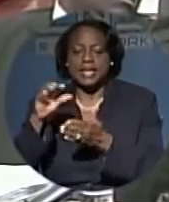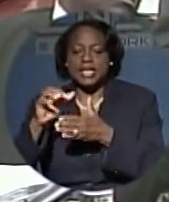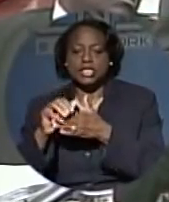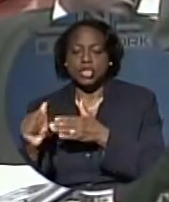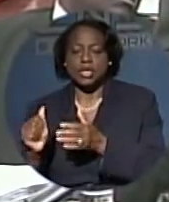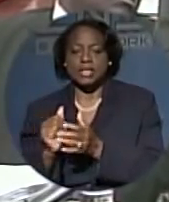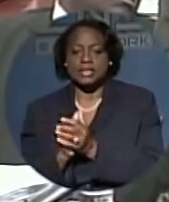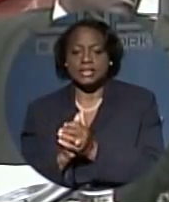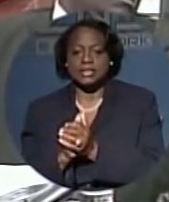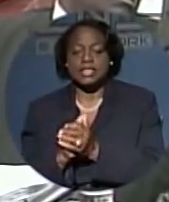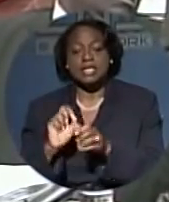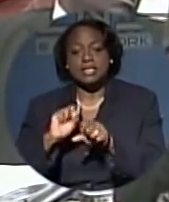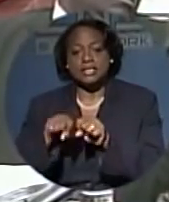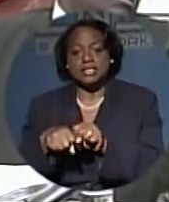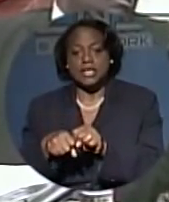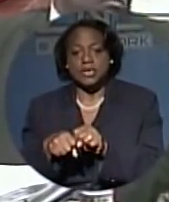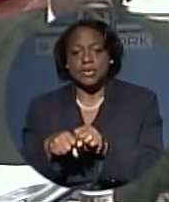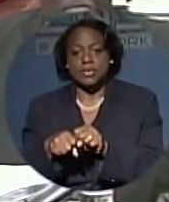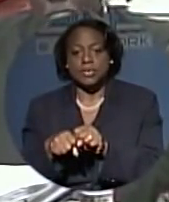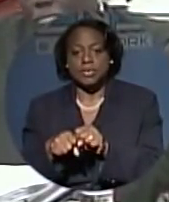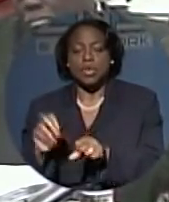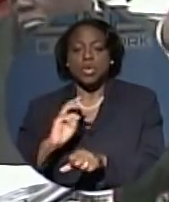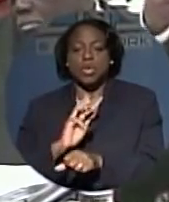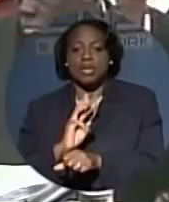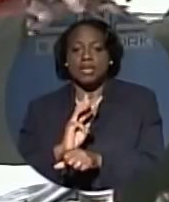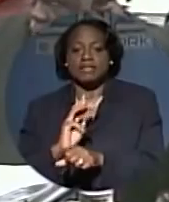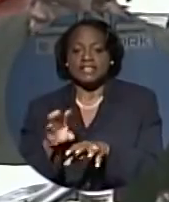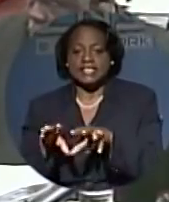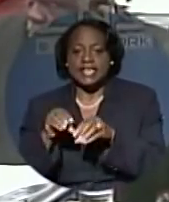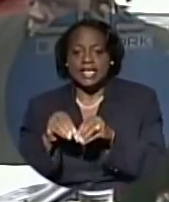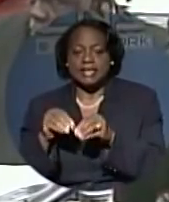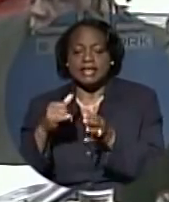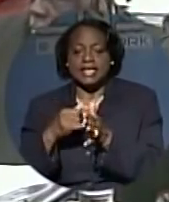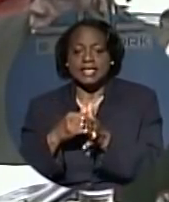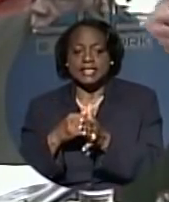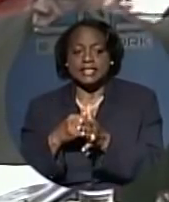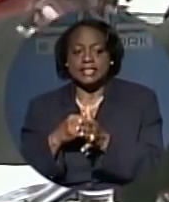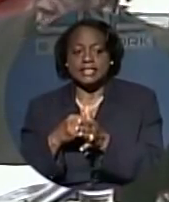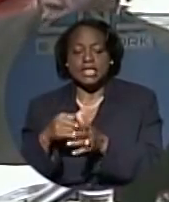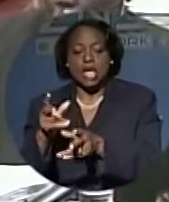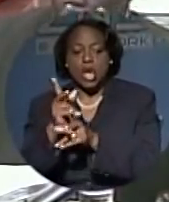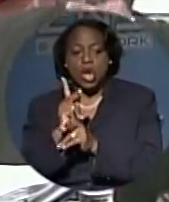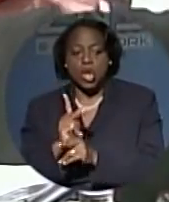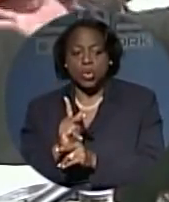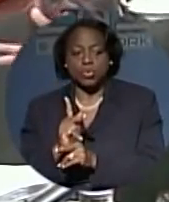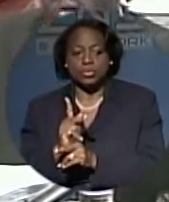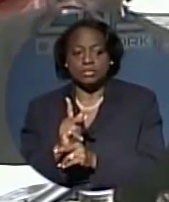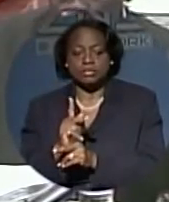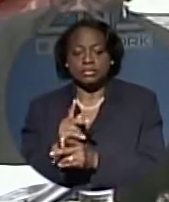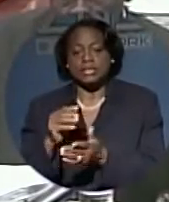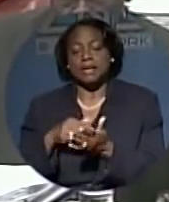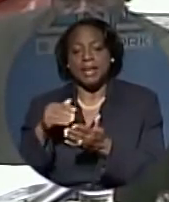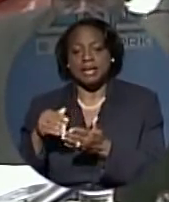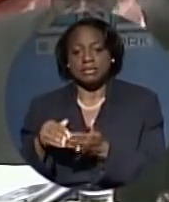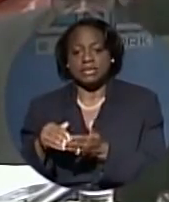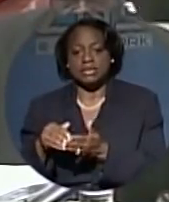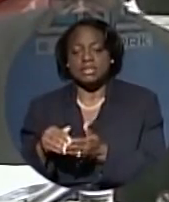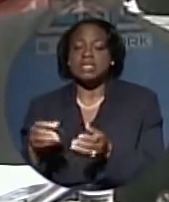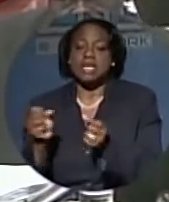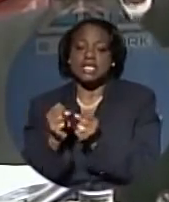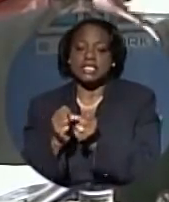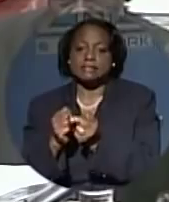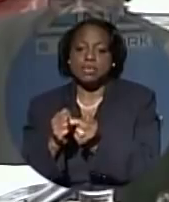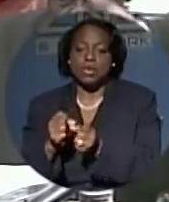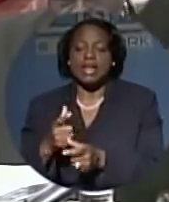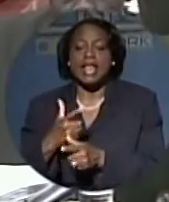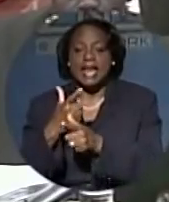Brookfield has therefore taken its loan amount, it's only one of the lenders, it's a small lender, compared to all the others